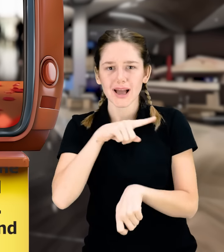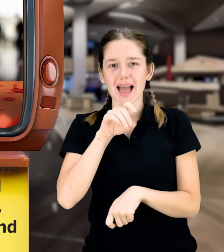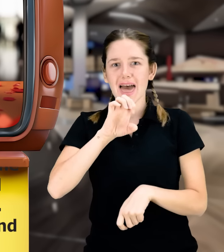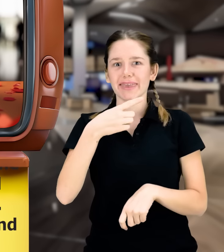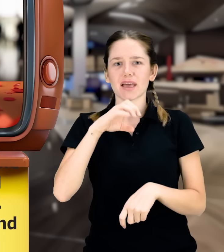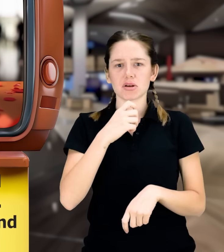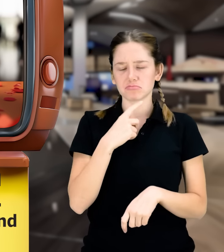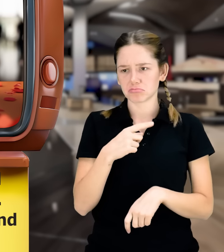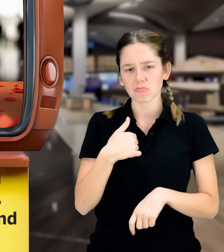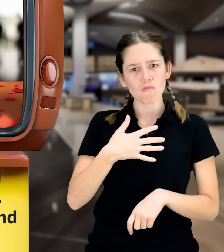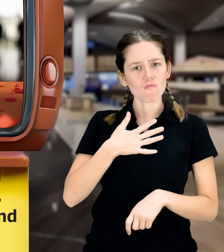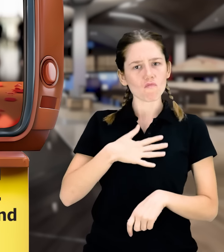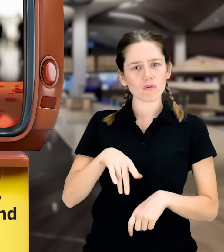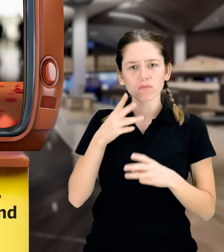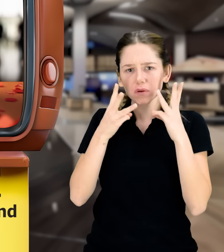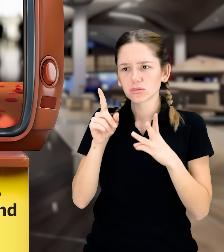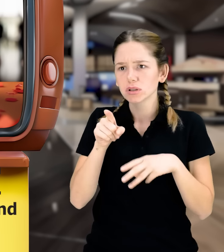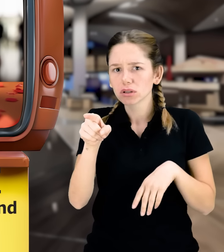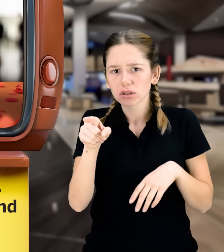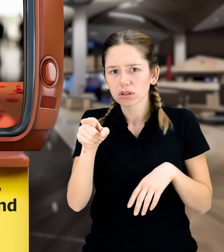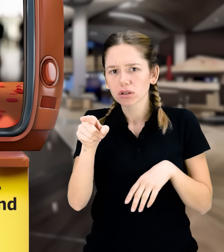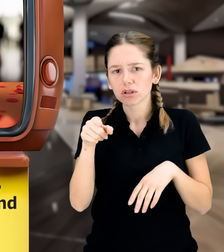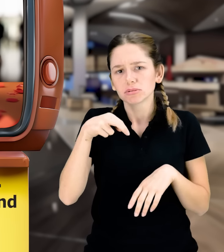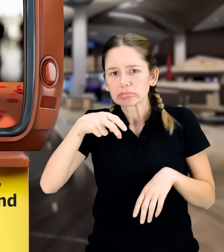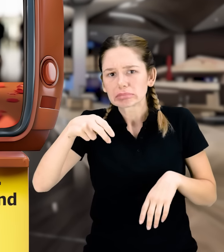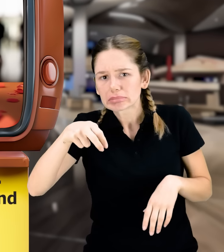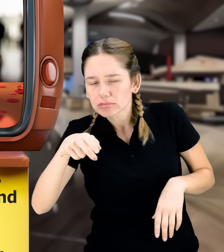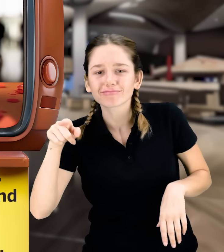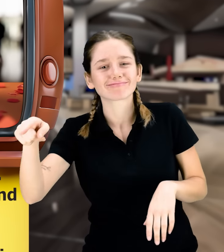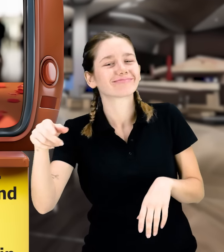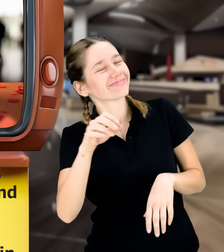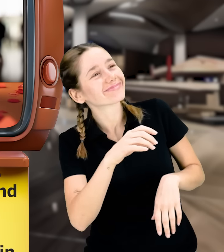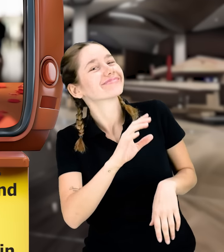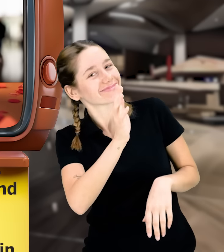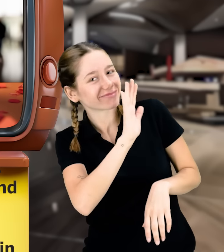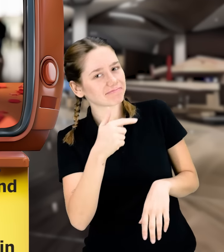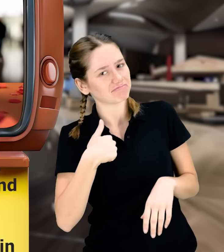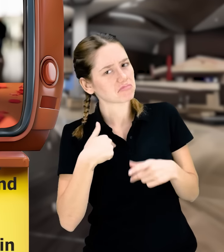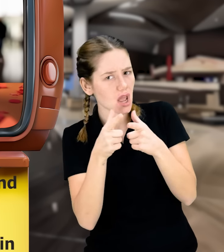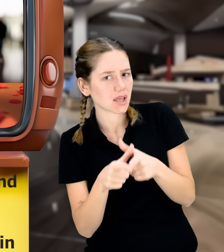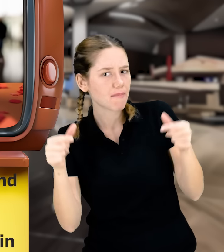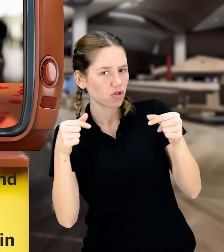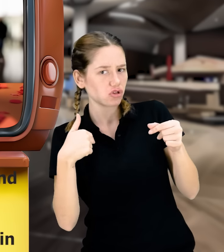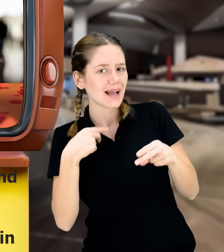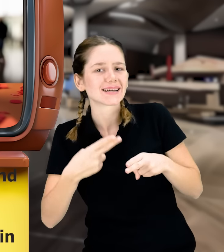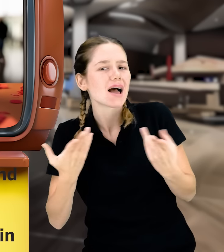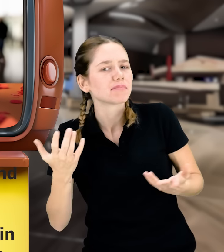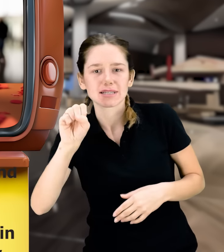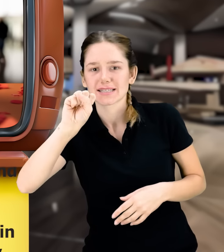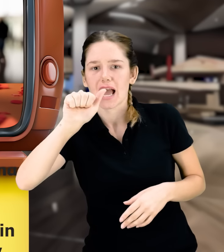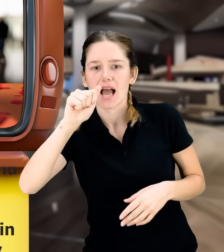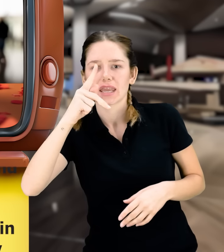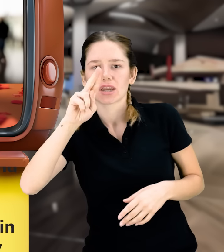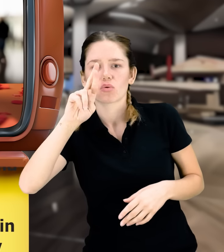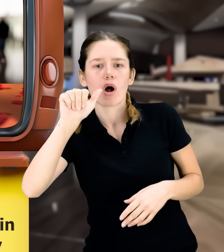Ege and Ruzgar approached her curiously. She introduced herself as Sakura and said, I'm